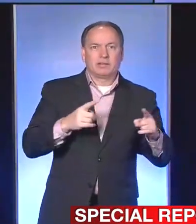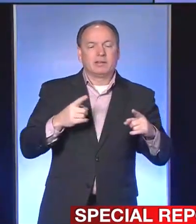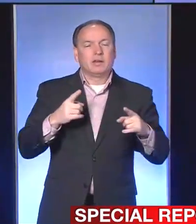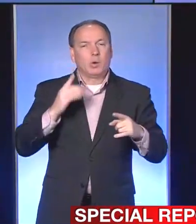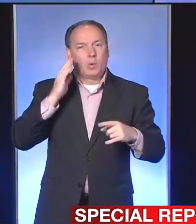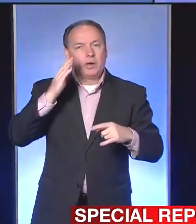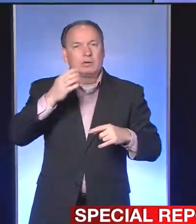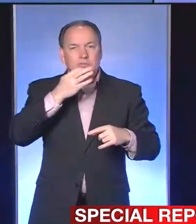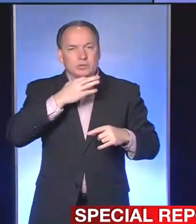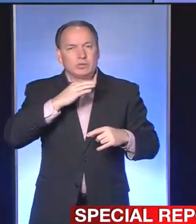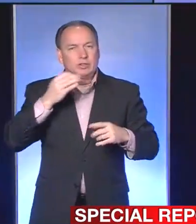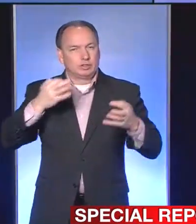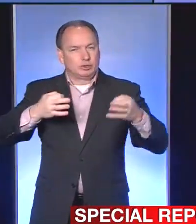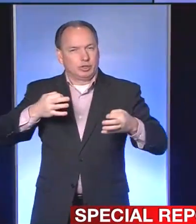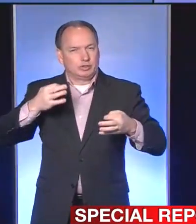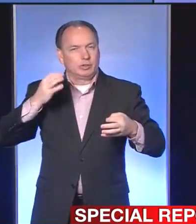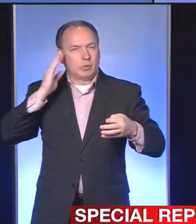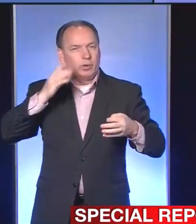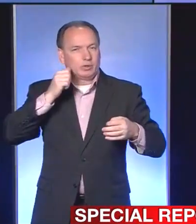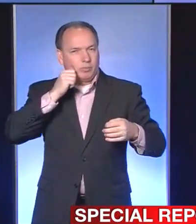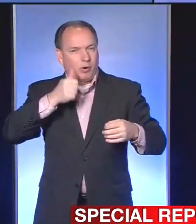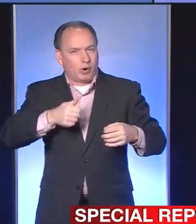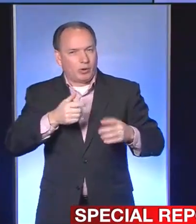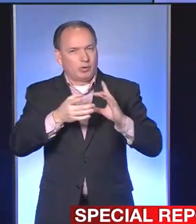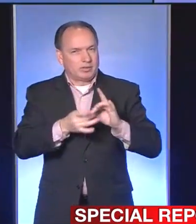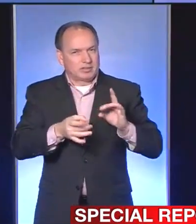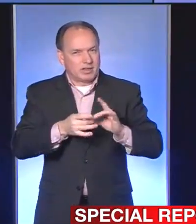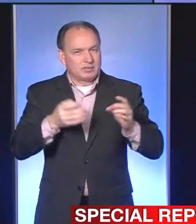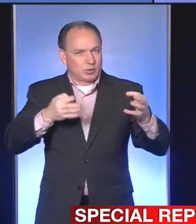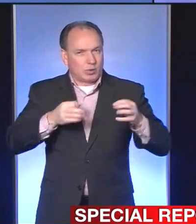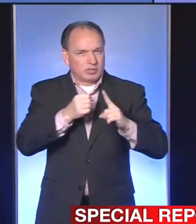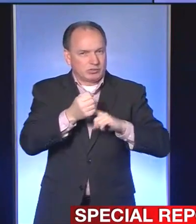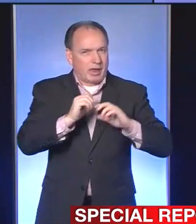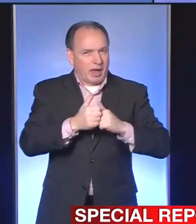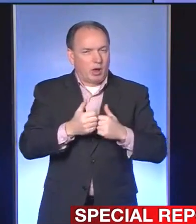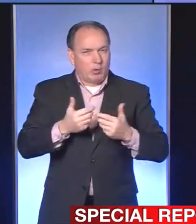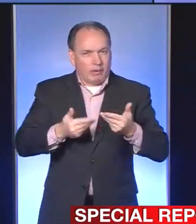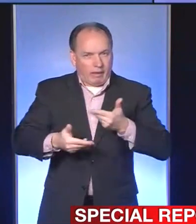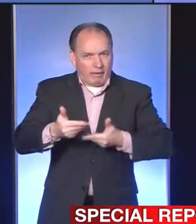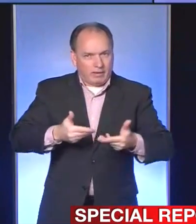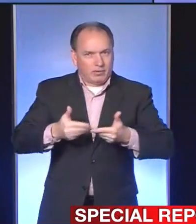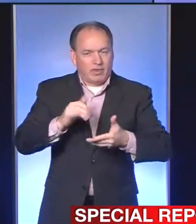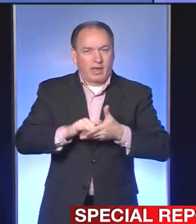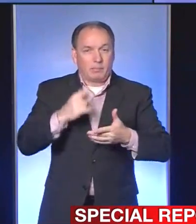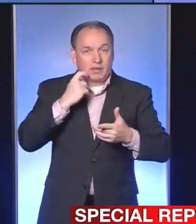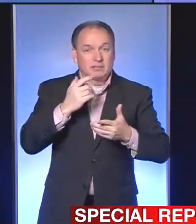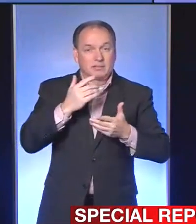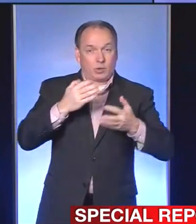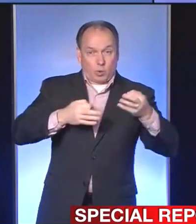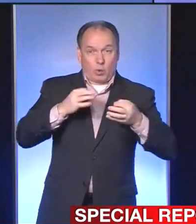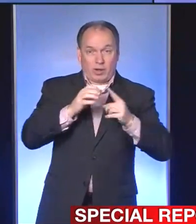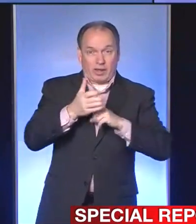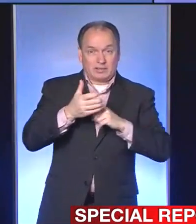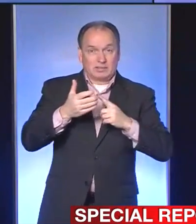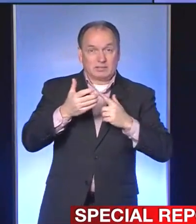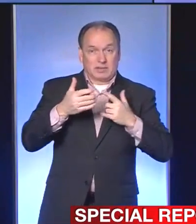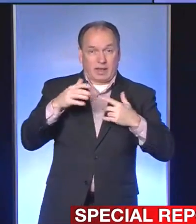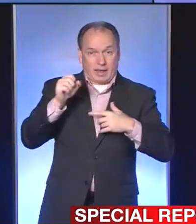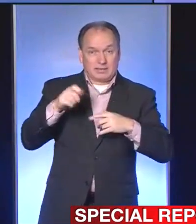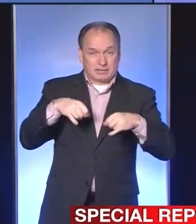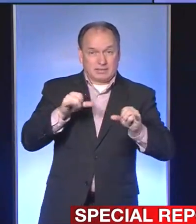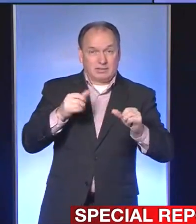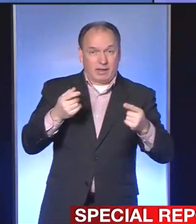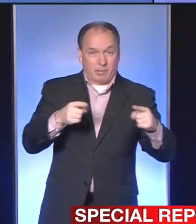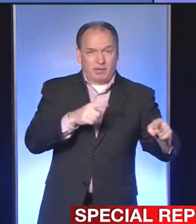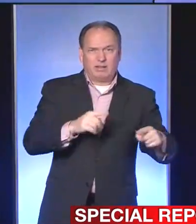Judge Fusilla will be here tomorrow to kind of address the court situation and how we're going to handle that because court cases are still going on. Limited, but